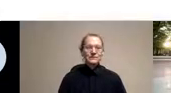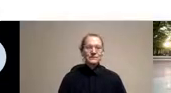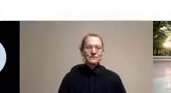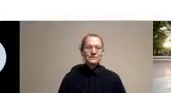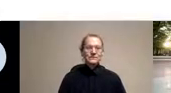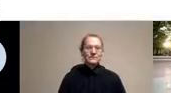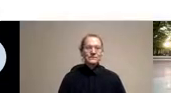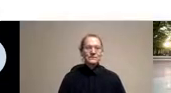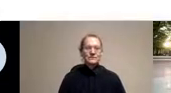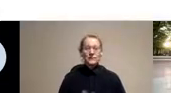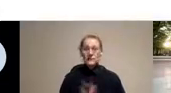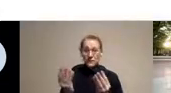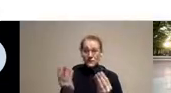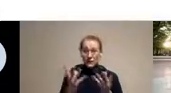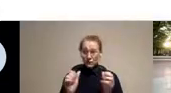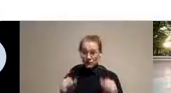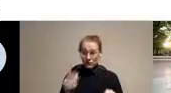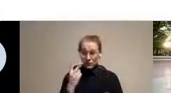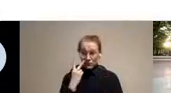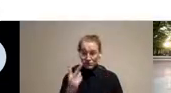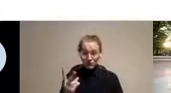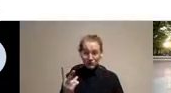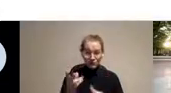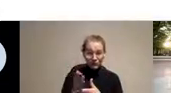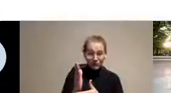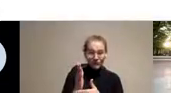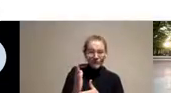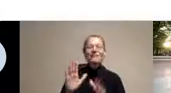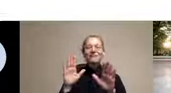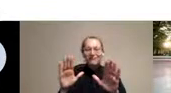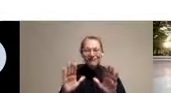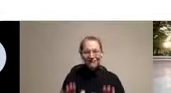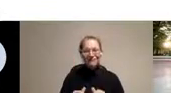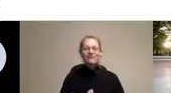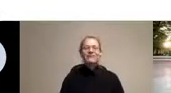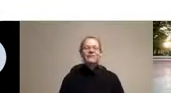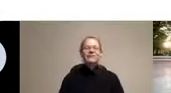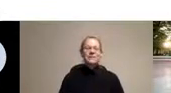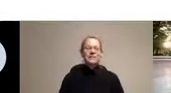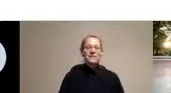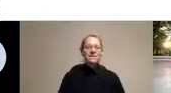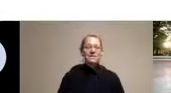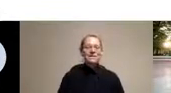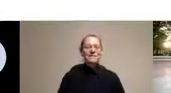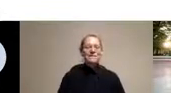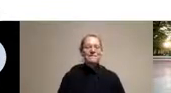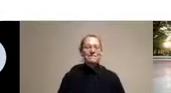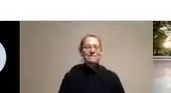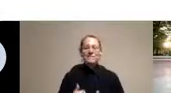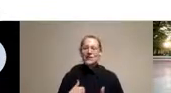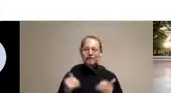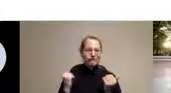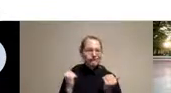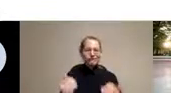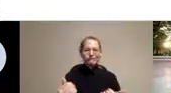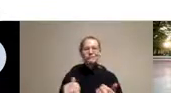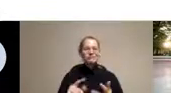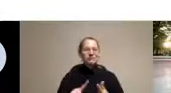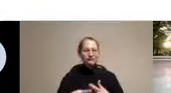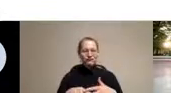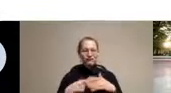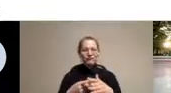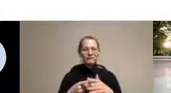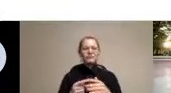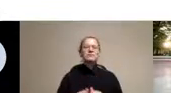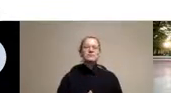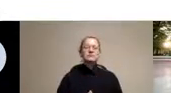Can you let me know if you see that okay? Excellent. Very good. So I'm going to dive right in, and I will start off